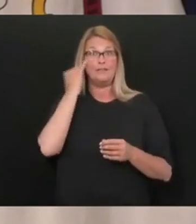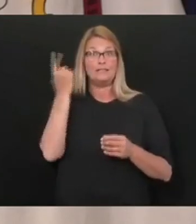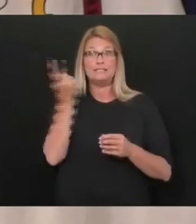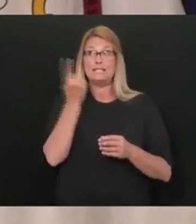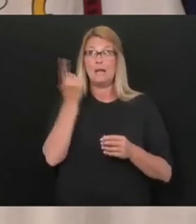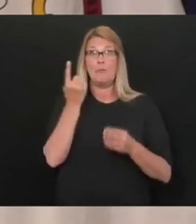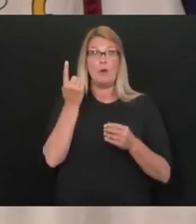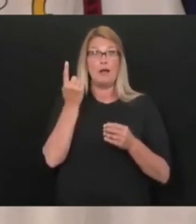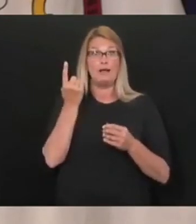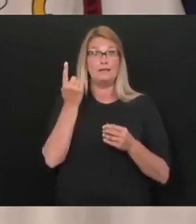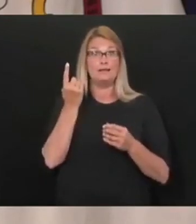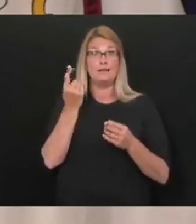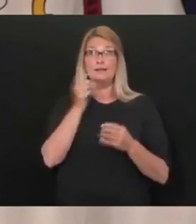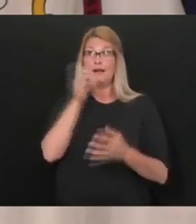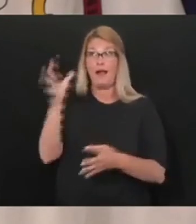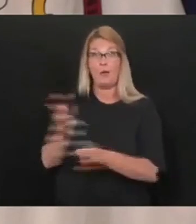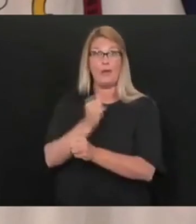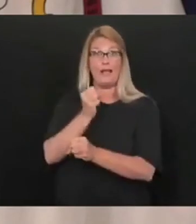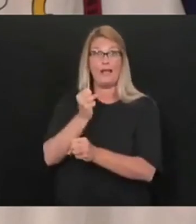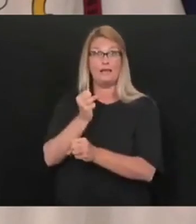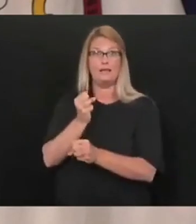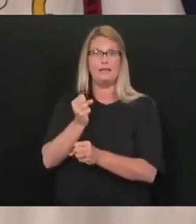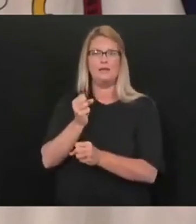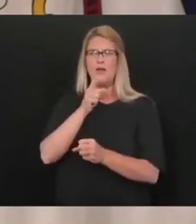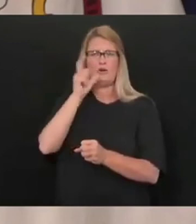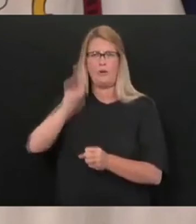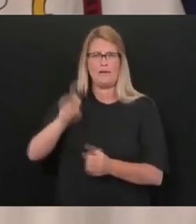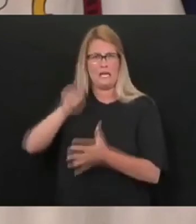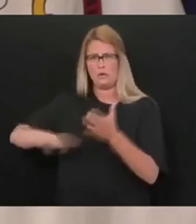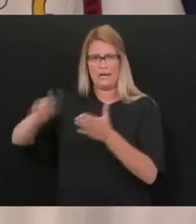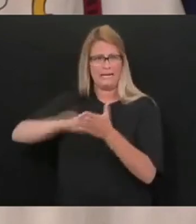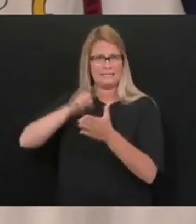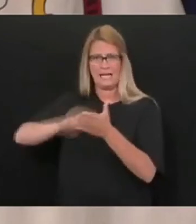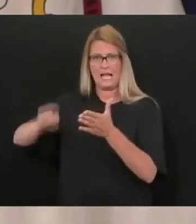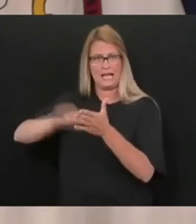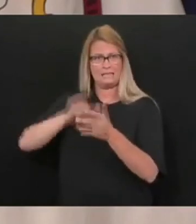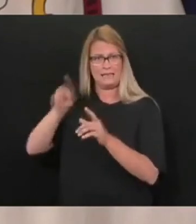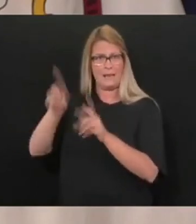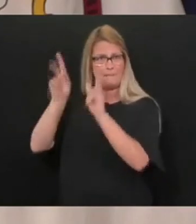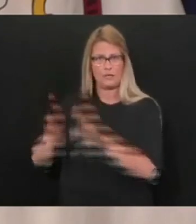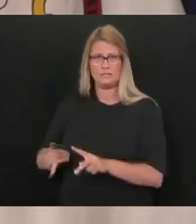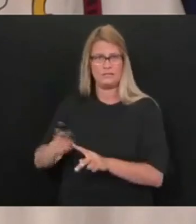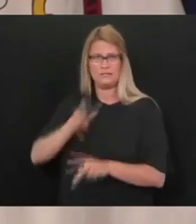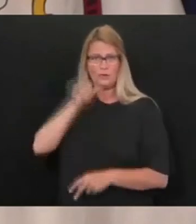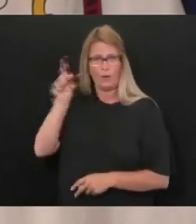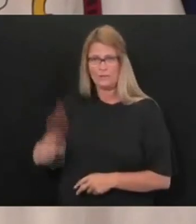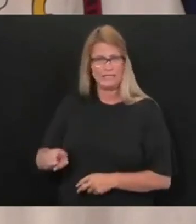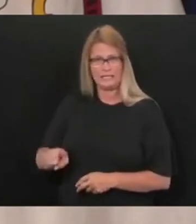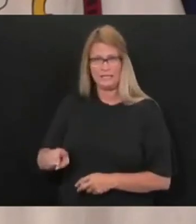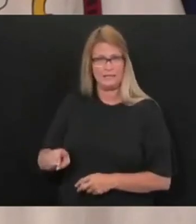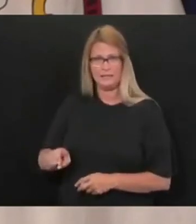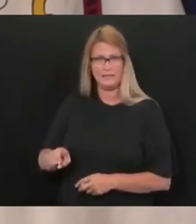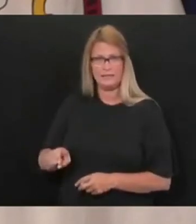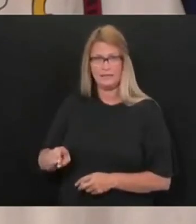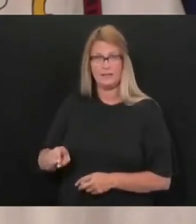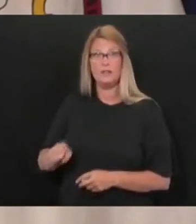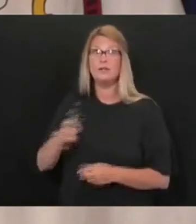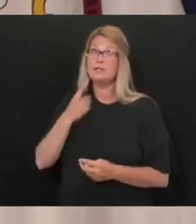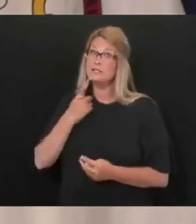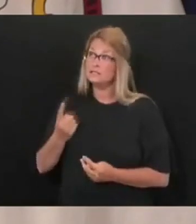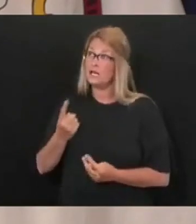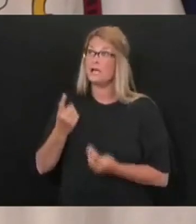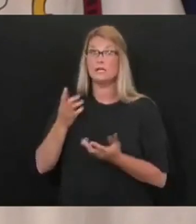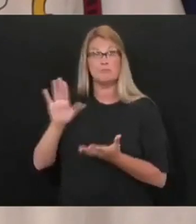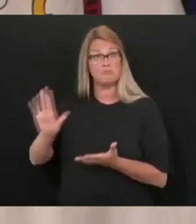We don't need to say, well, I told you this, or this and that, or glad you did, or whatever it may be. We don't need to get into all that. We need to say those